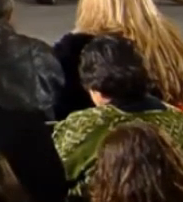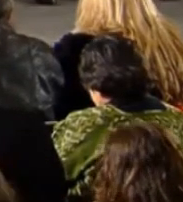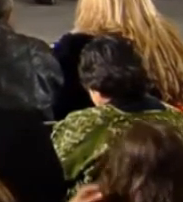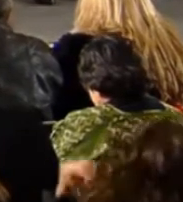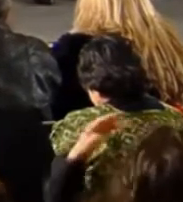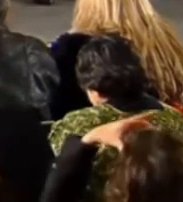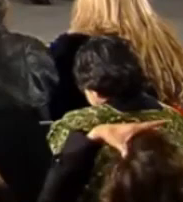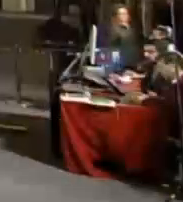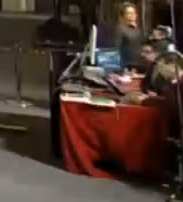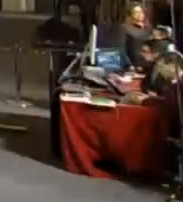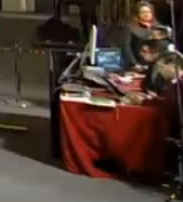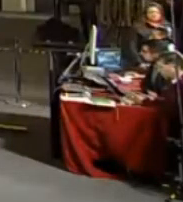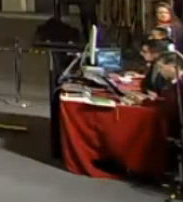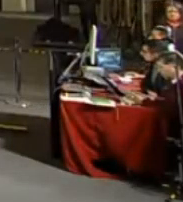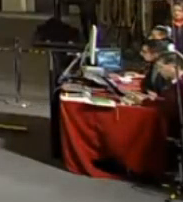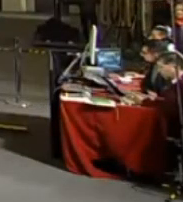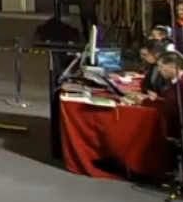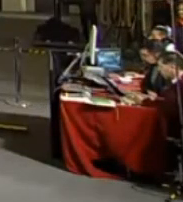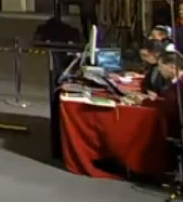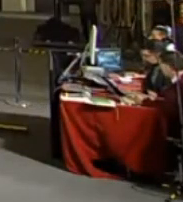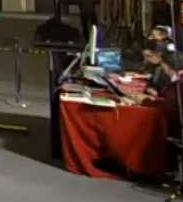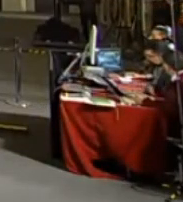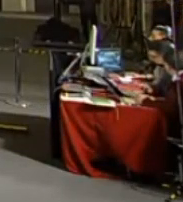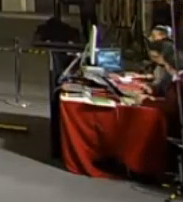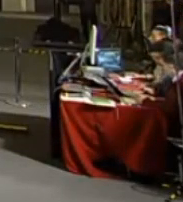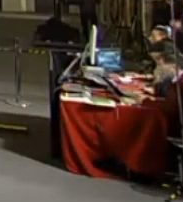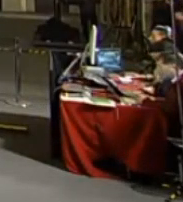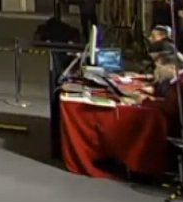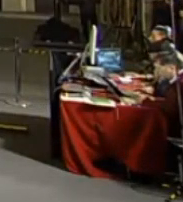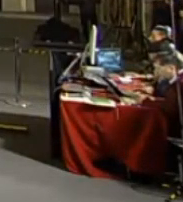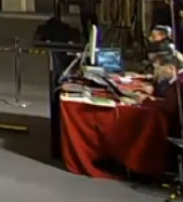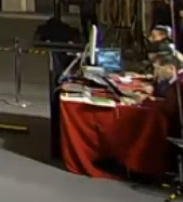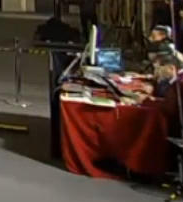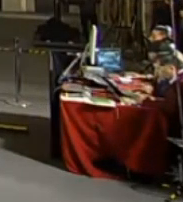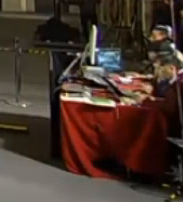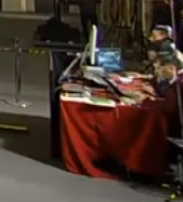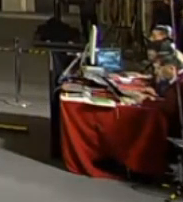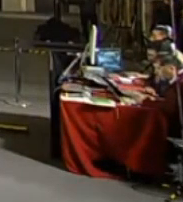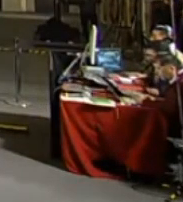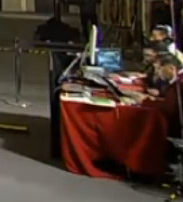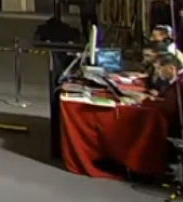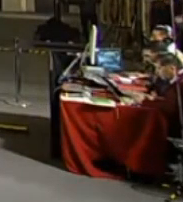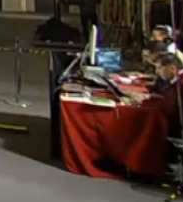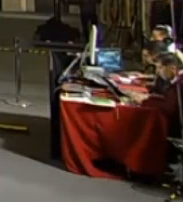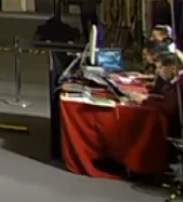So this is the matter for today, and